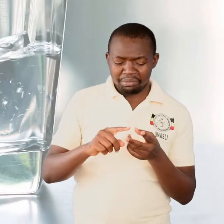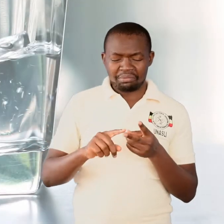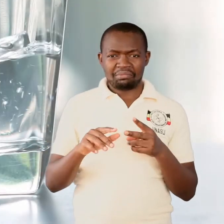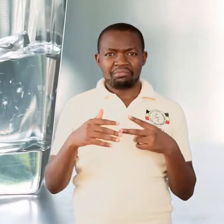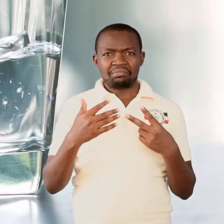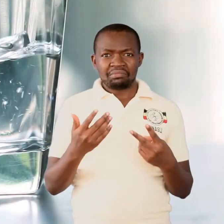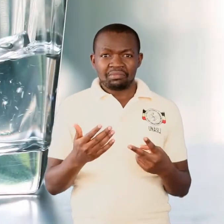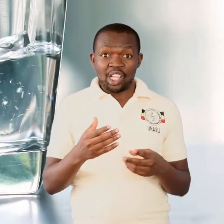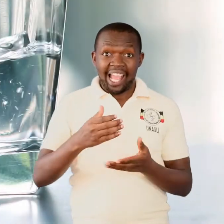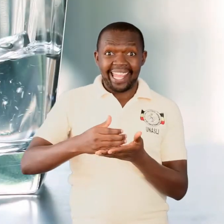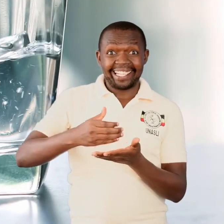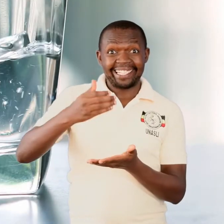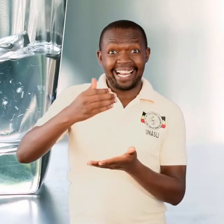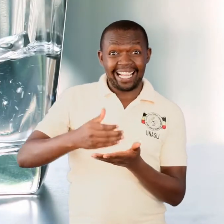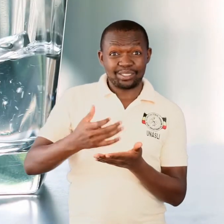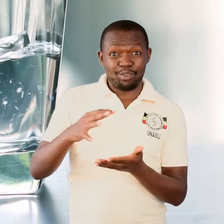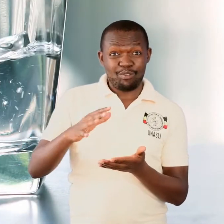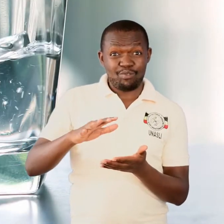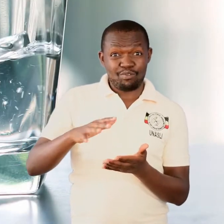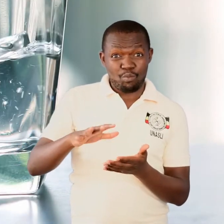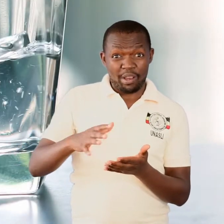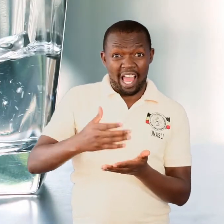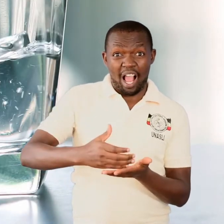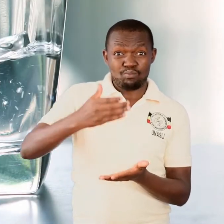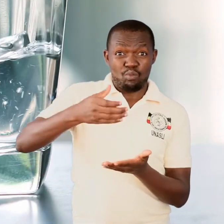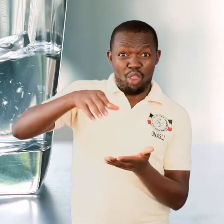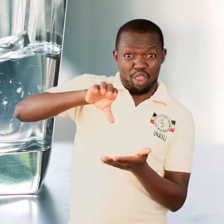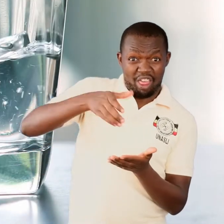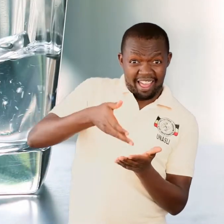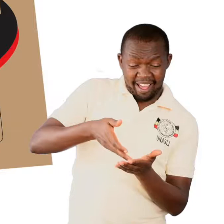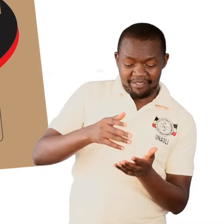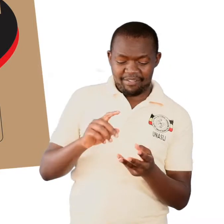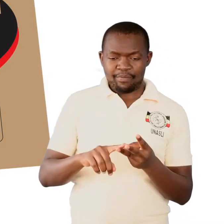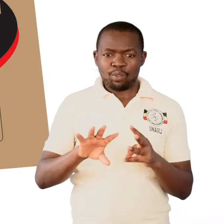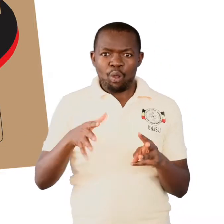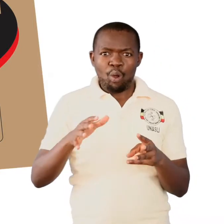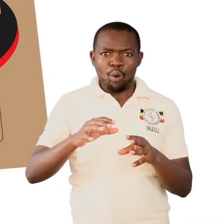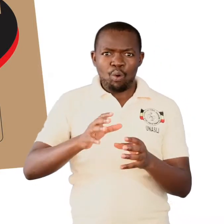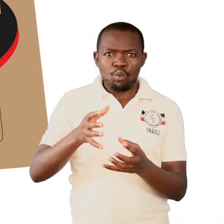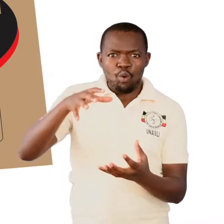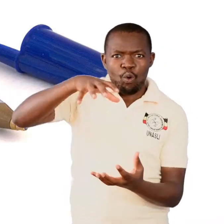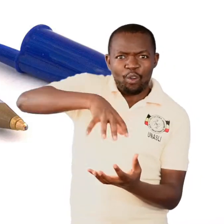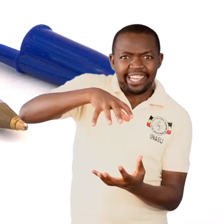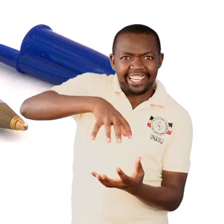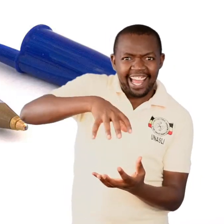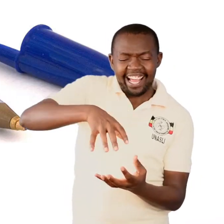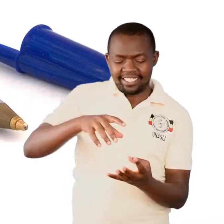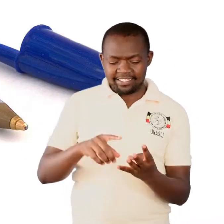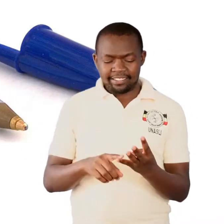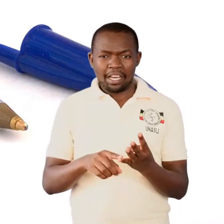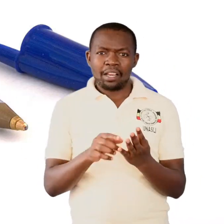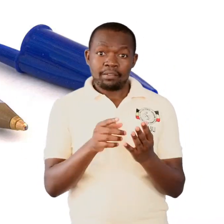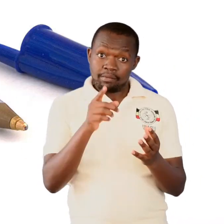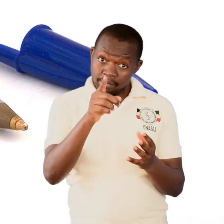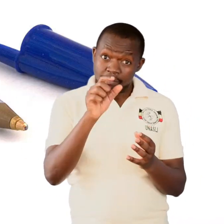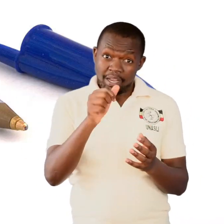water in a container, another container. We have our book, a pen,